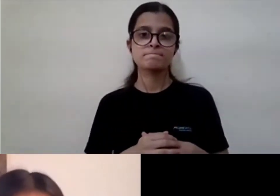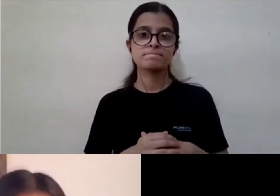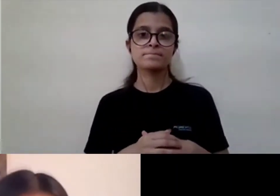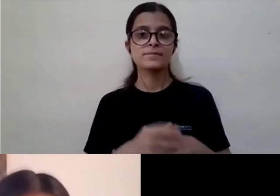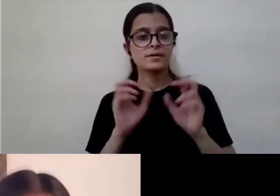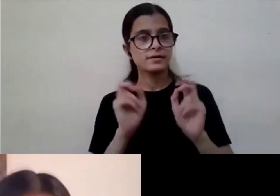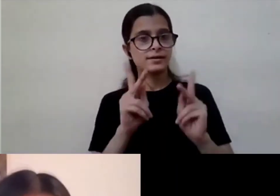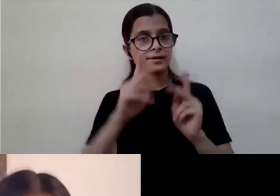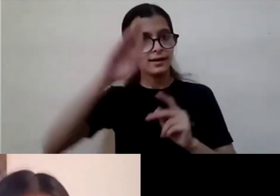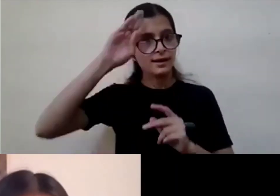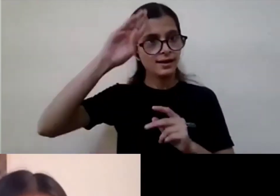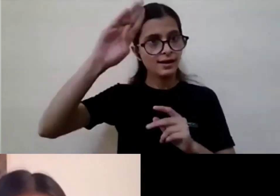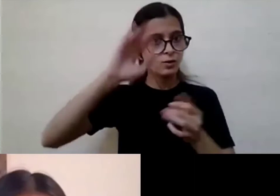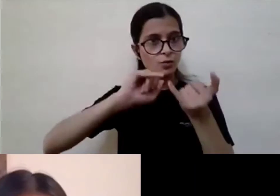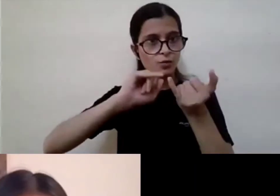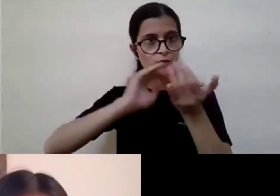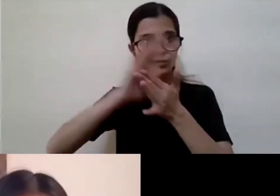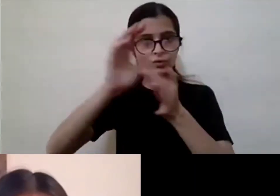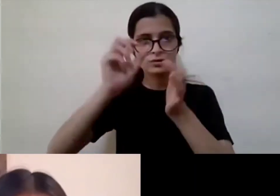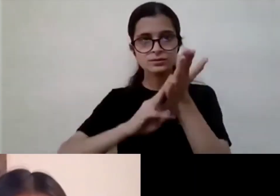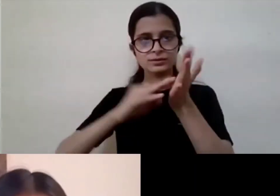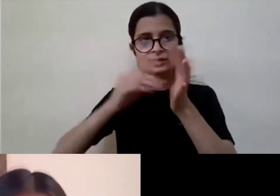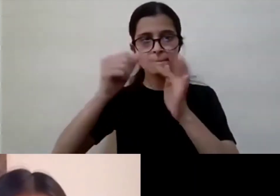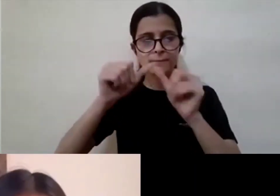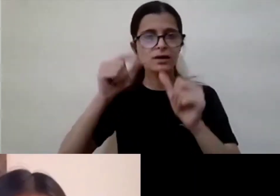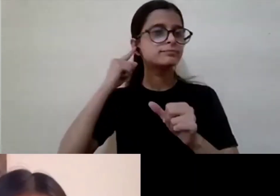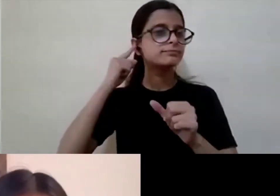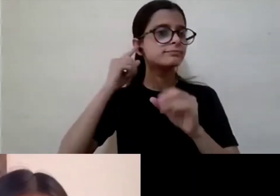okay hi shampa you can unmute yourself